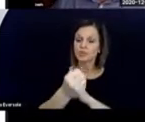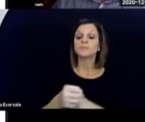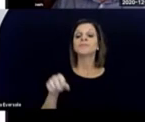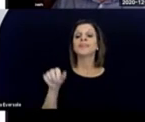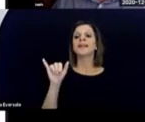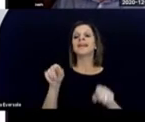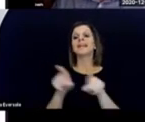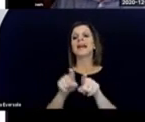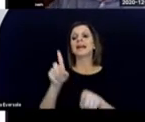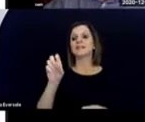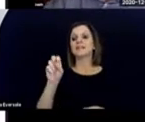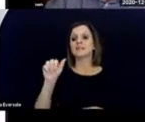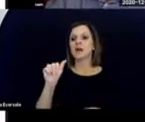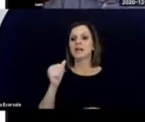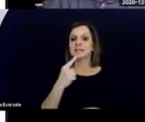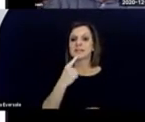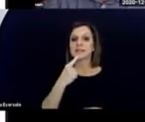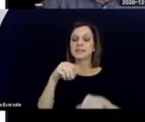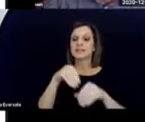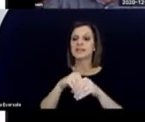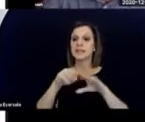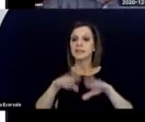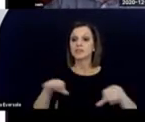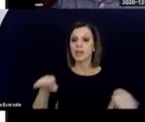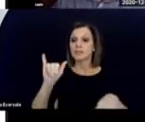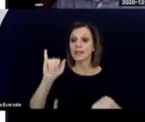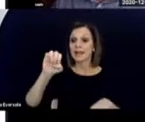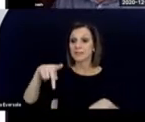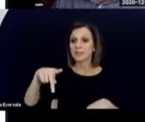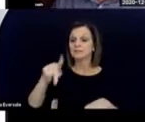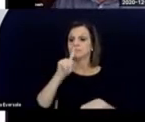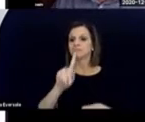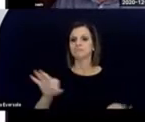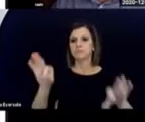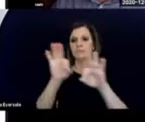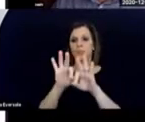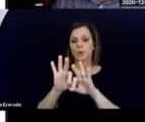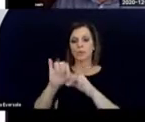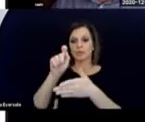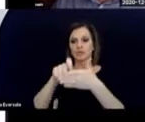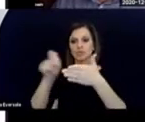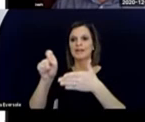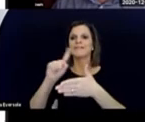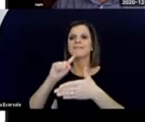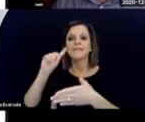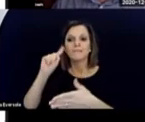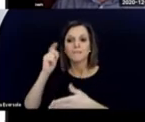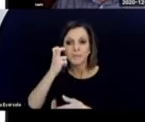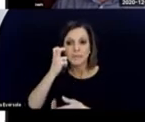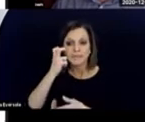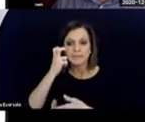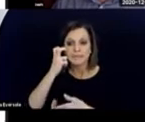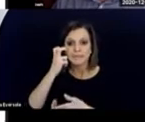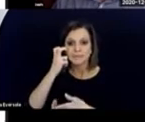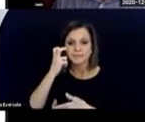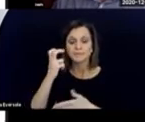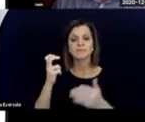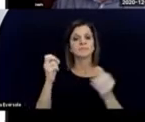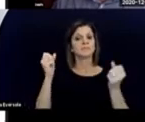And as Donna says, in the child's IEP, it's important to check deafblind.